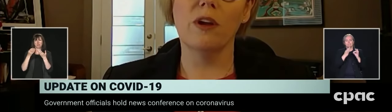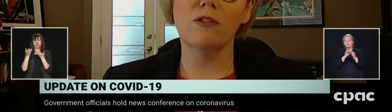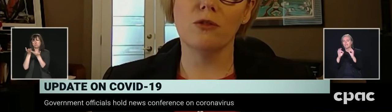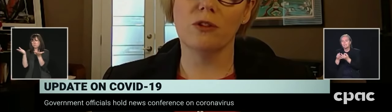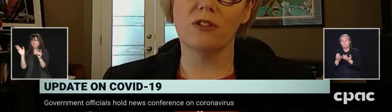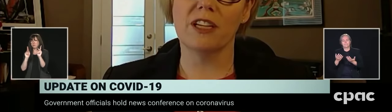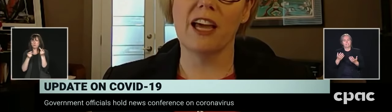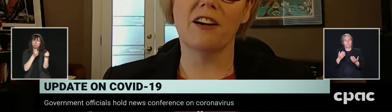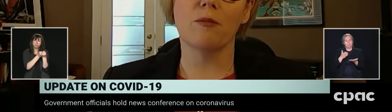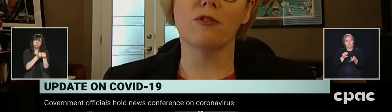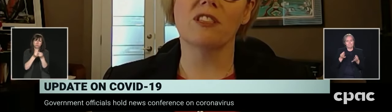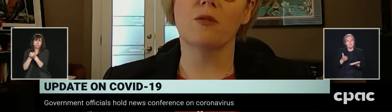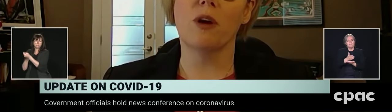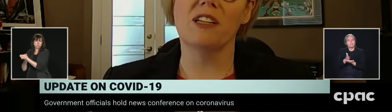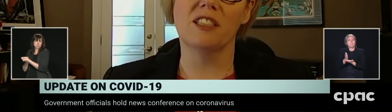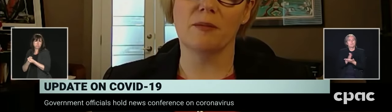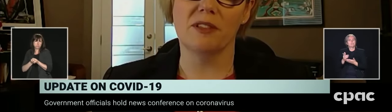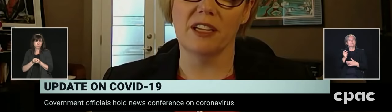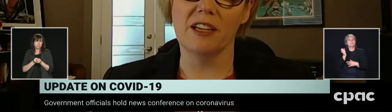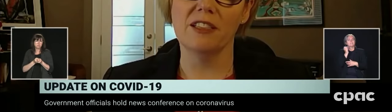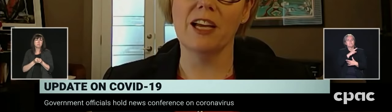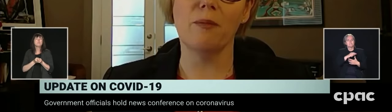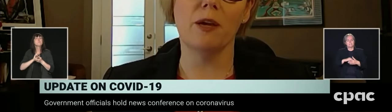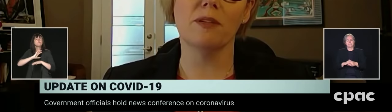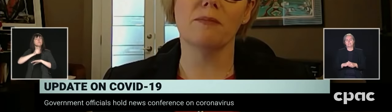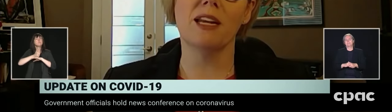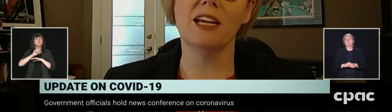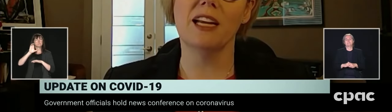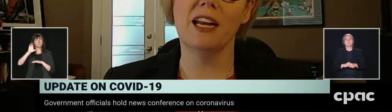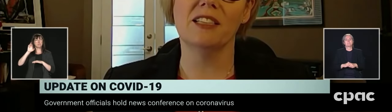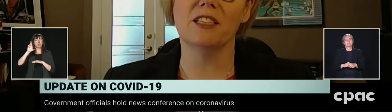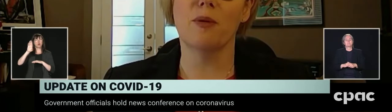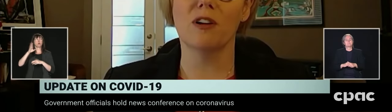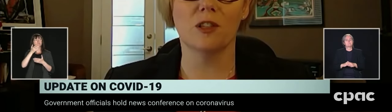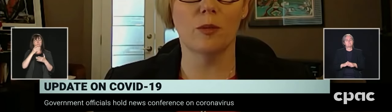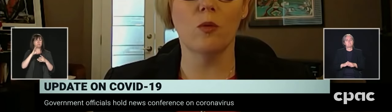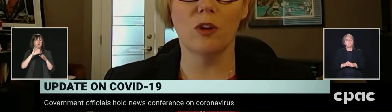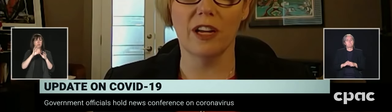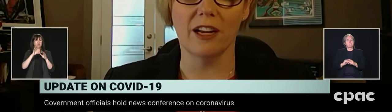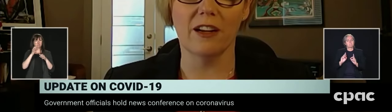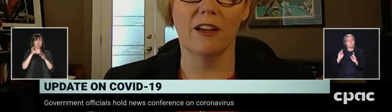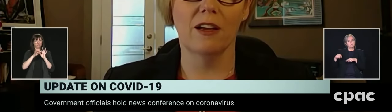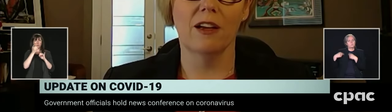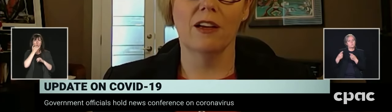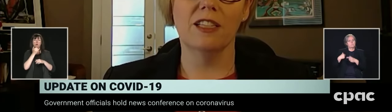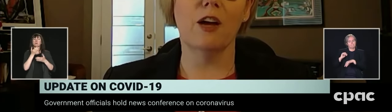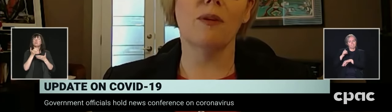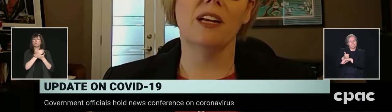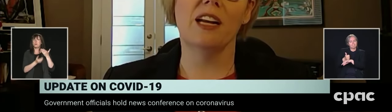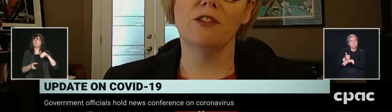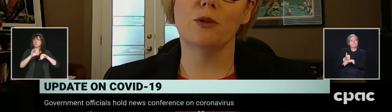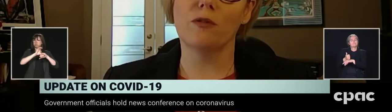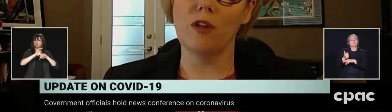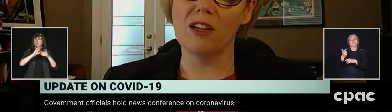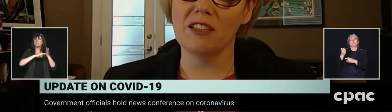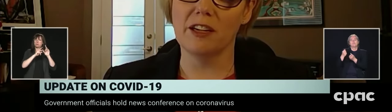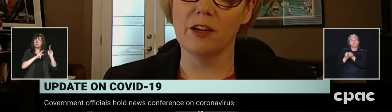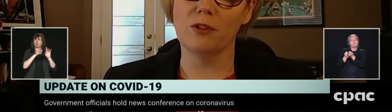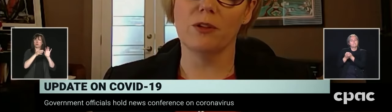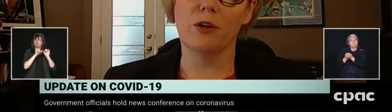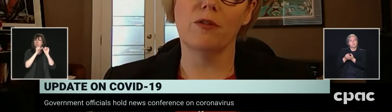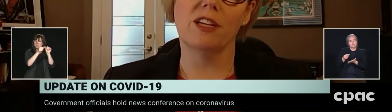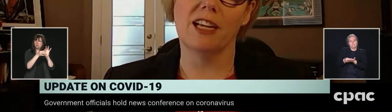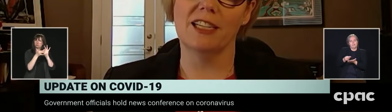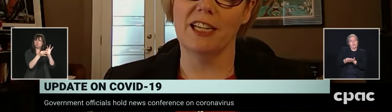We introduced the Canada Emergency Wage Subsidy to help keep as many Canadians as possible working. To help Canadians who have lost